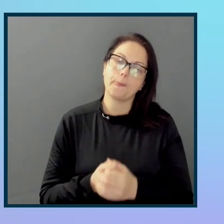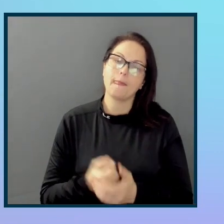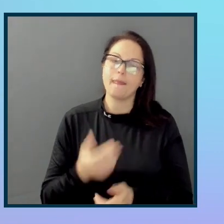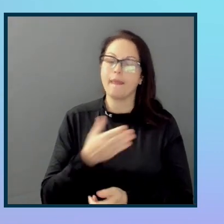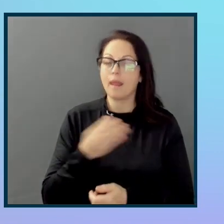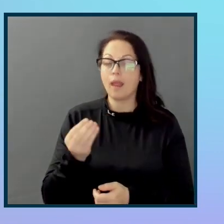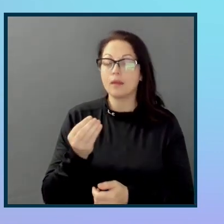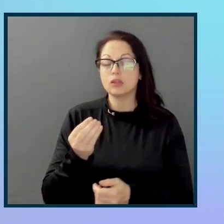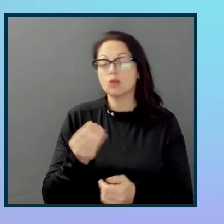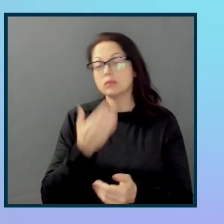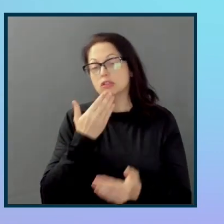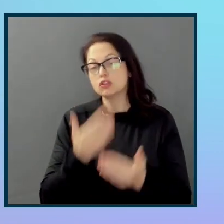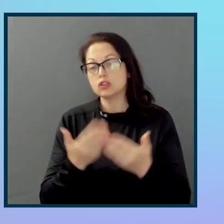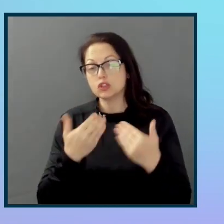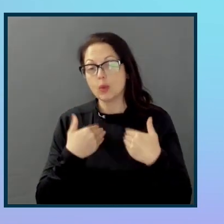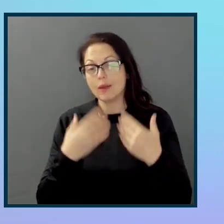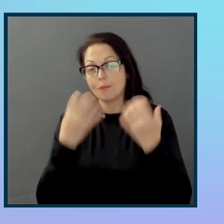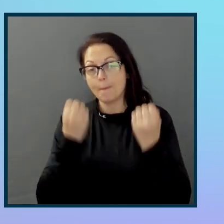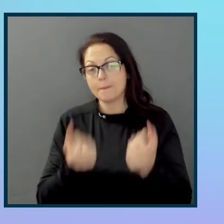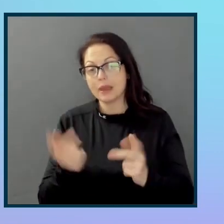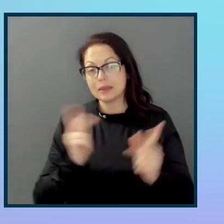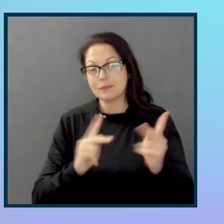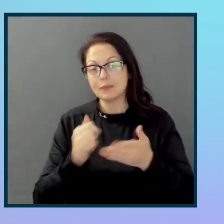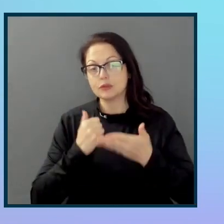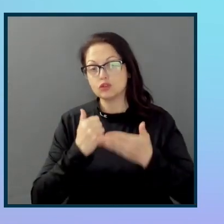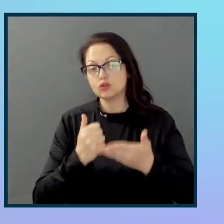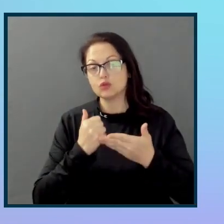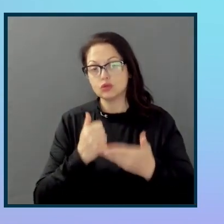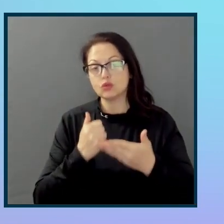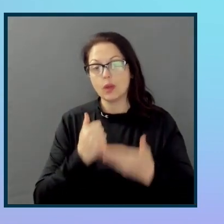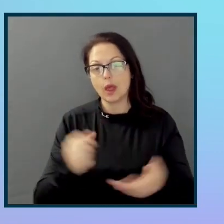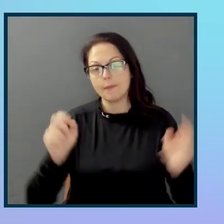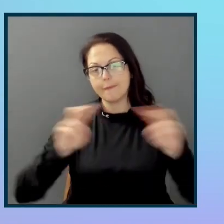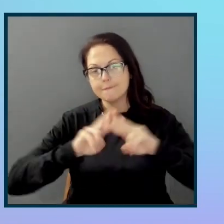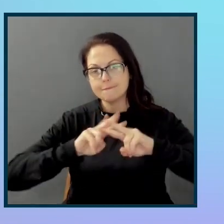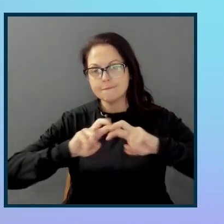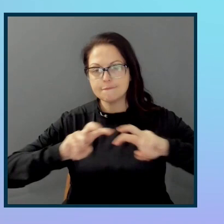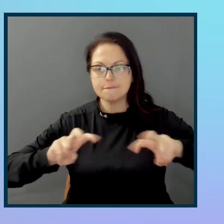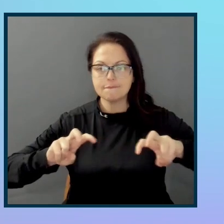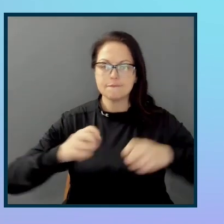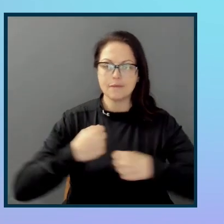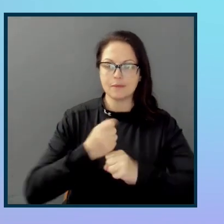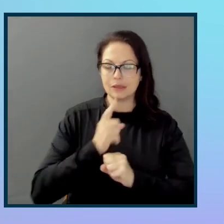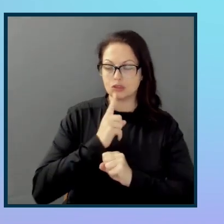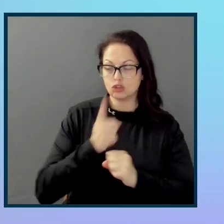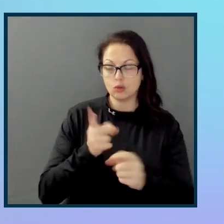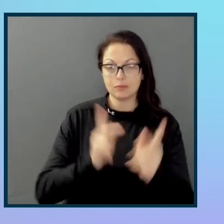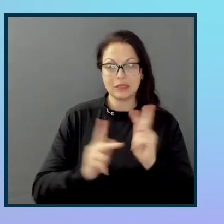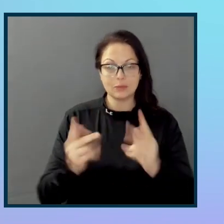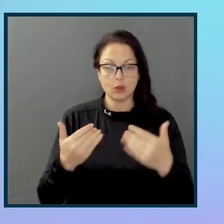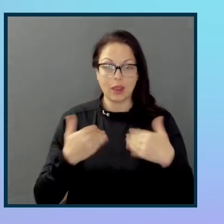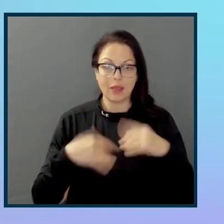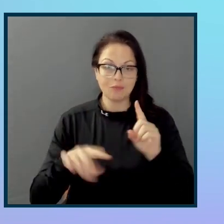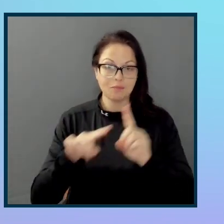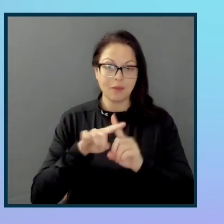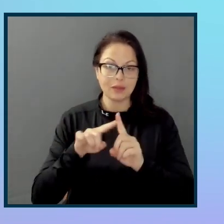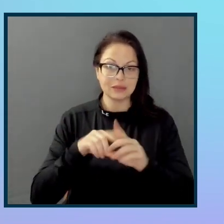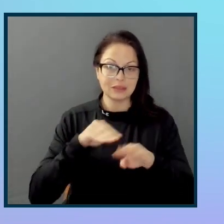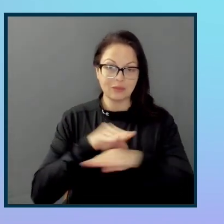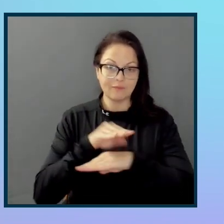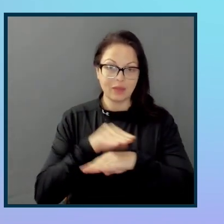those buddies in place, to be able to help out and make sure that people are giving positive advice and not detrimental.